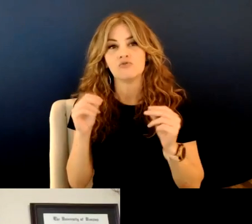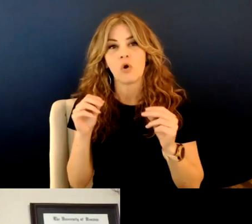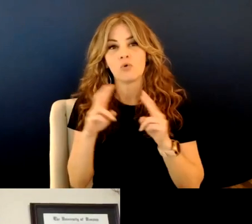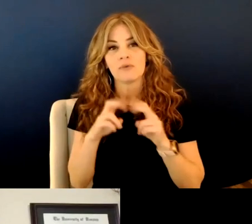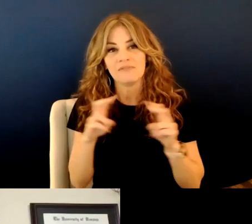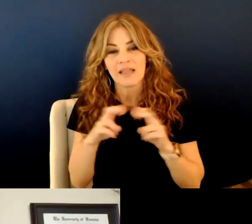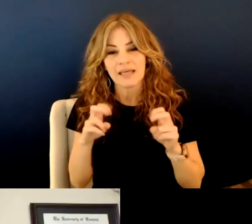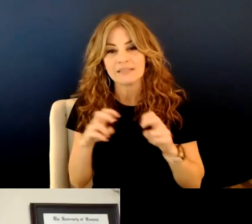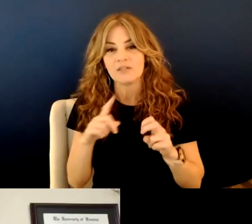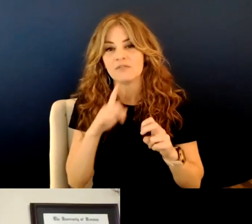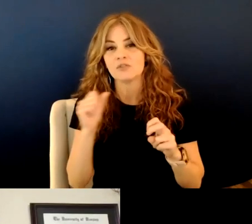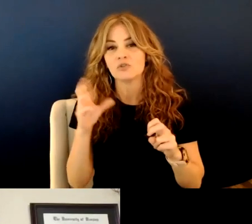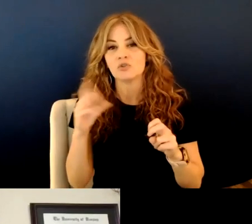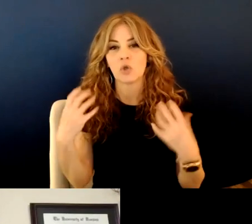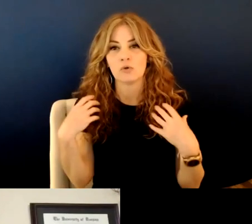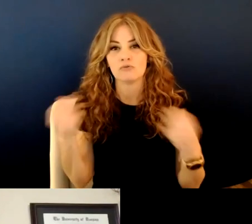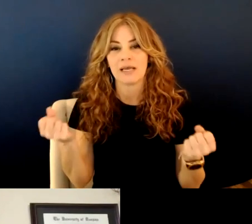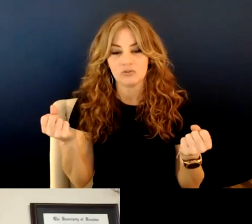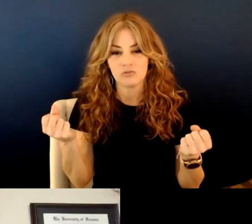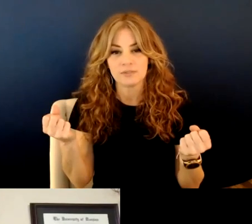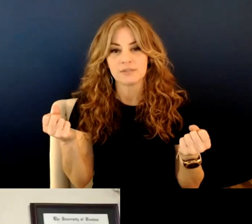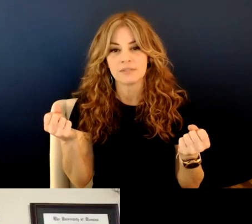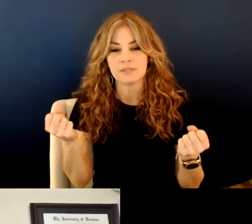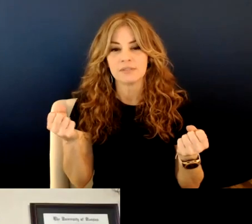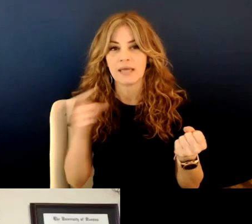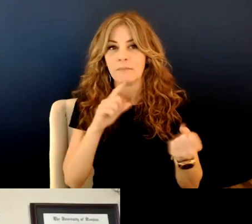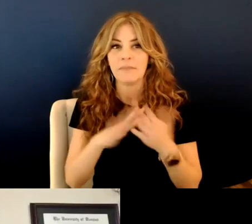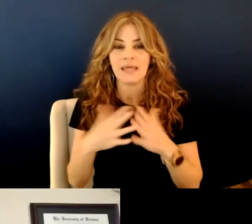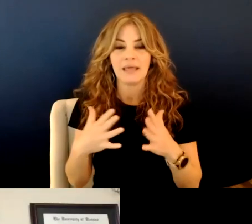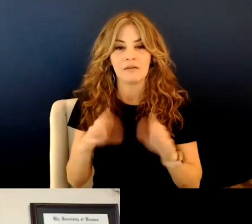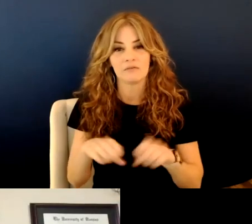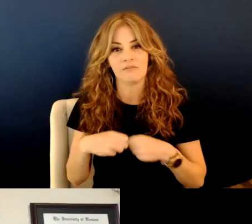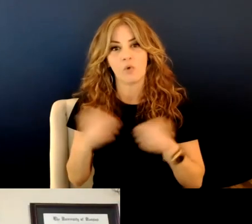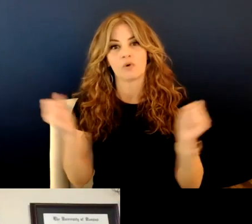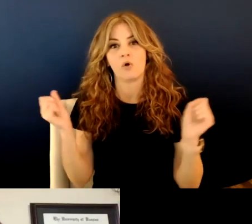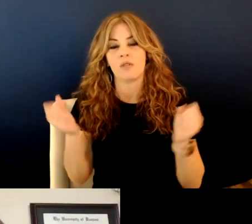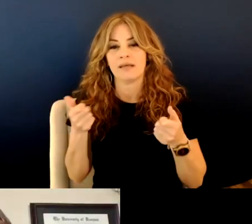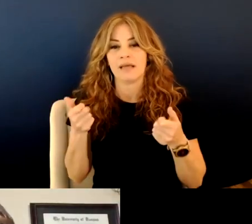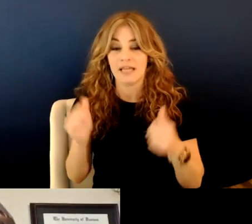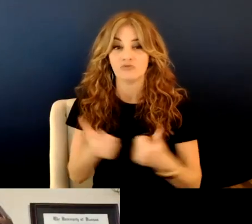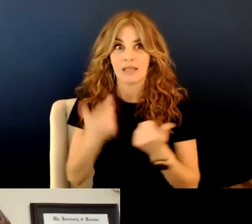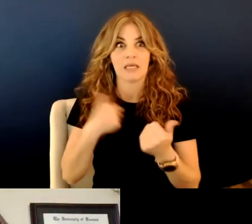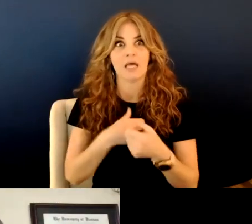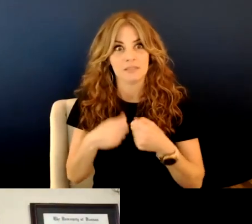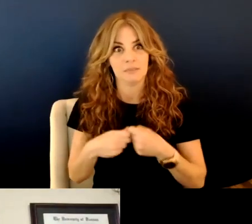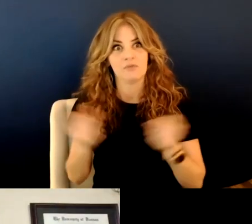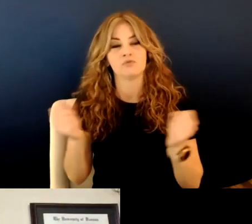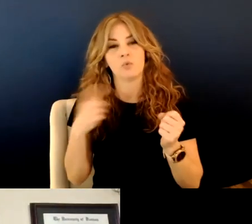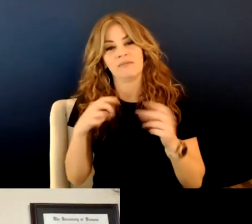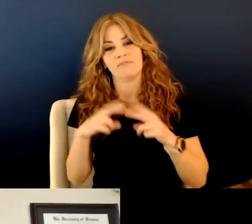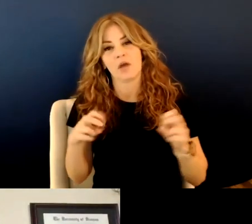so courageous, being vulnerable and challenging us to be vulnerable to deconstruct who we are